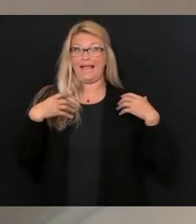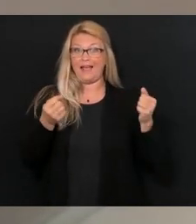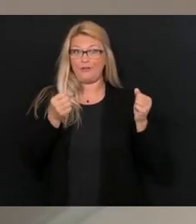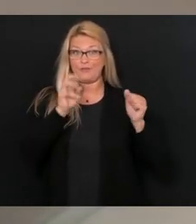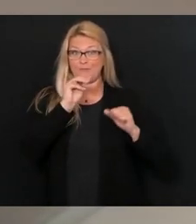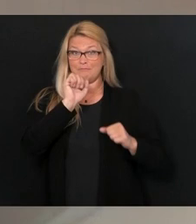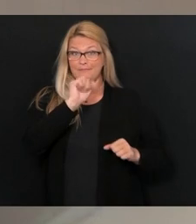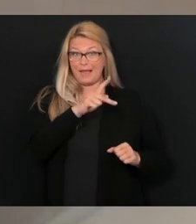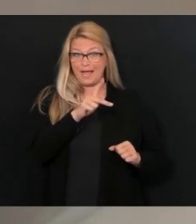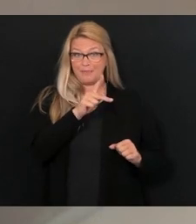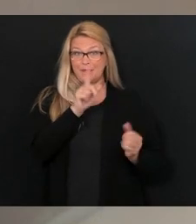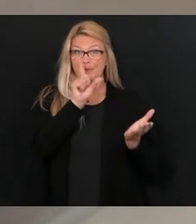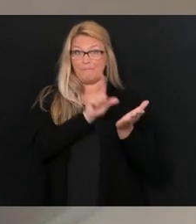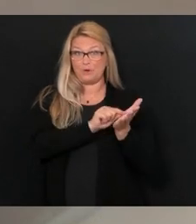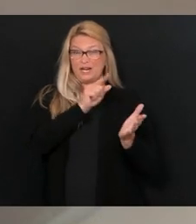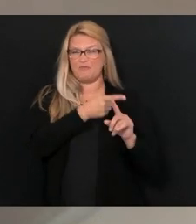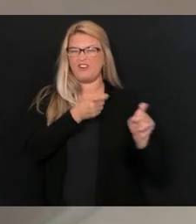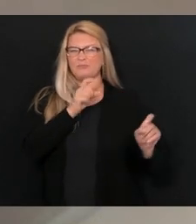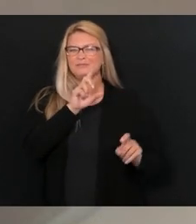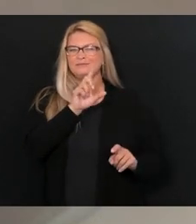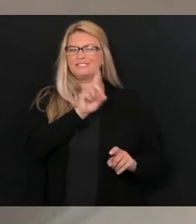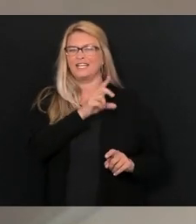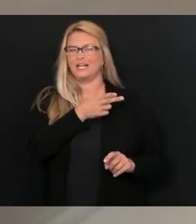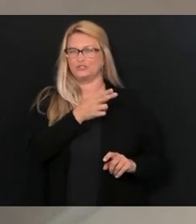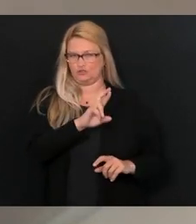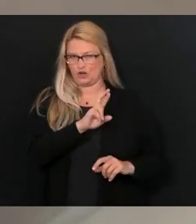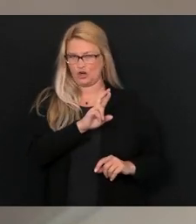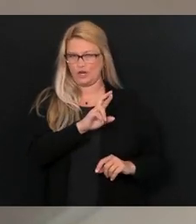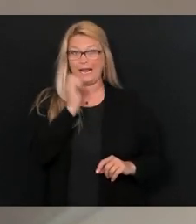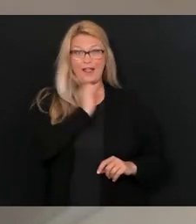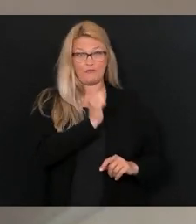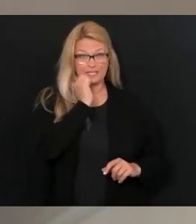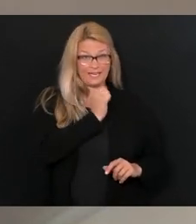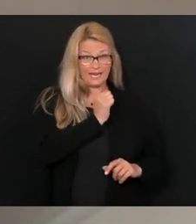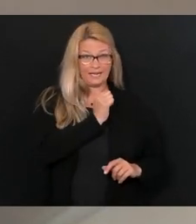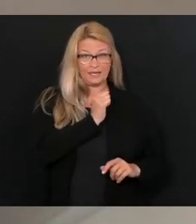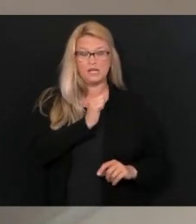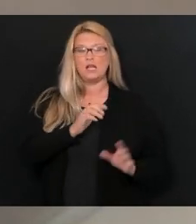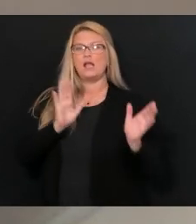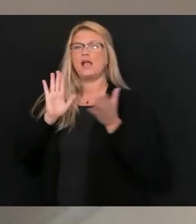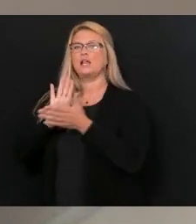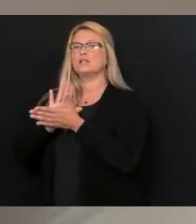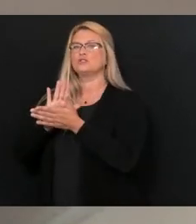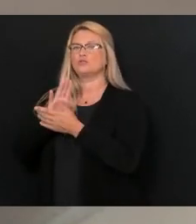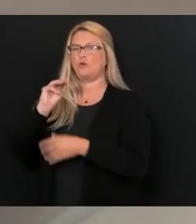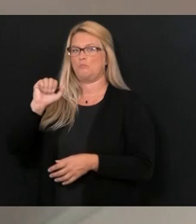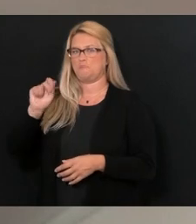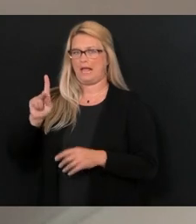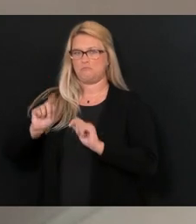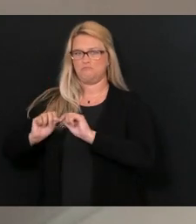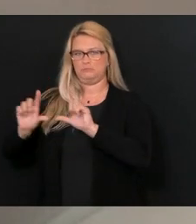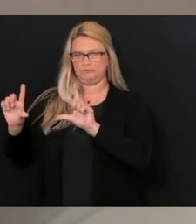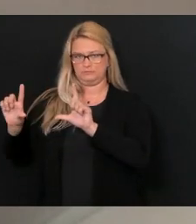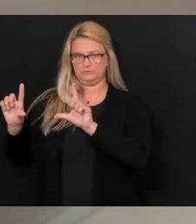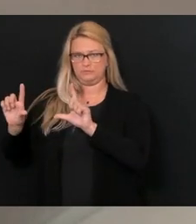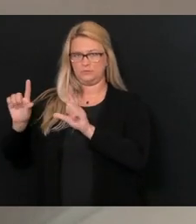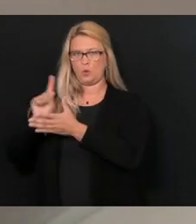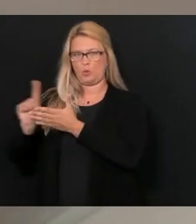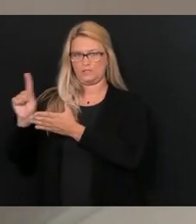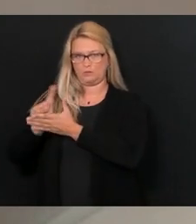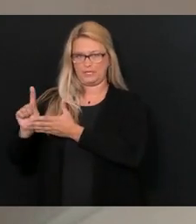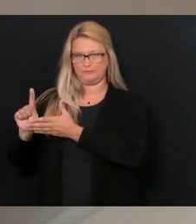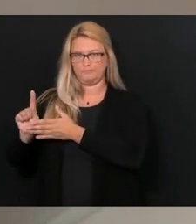published by DHHR on a daily basis, and our school map. So as we have talked at some